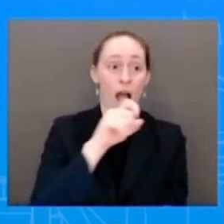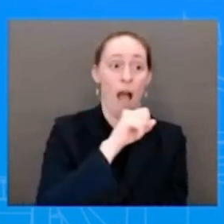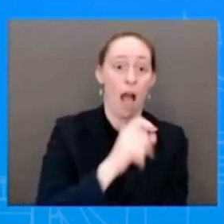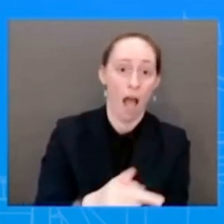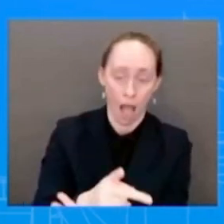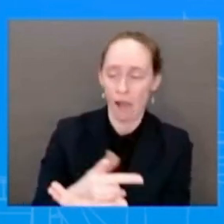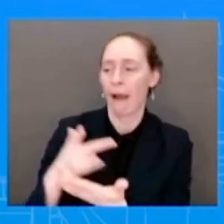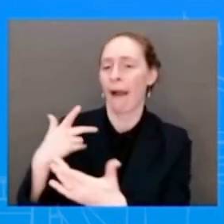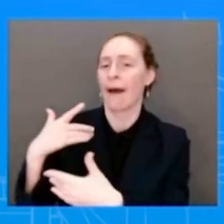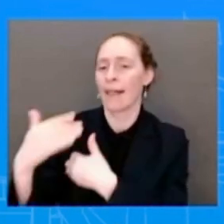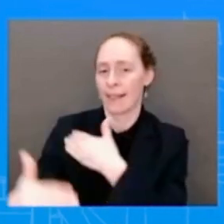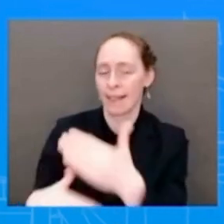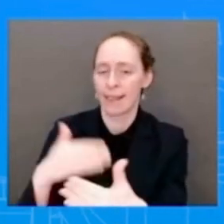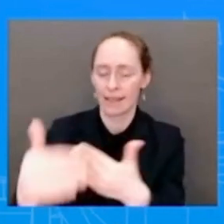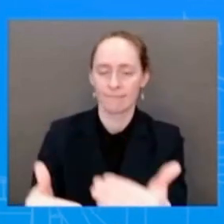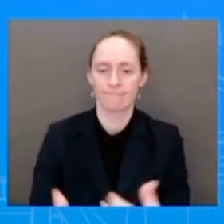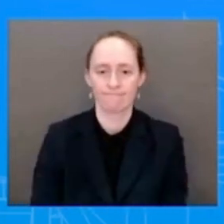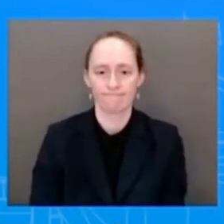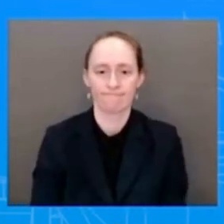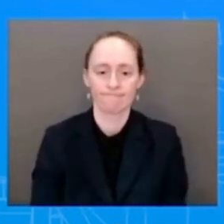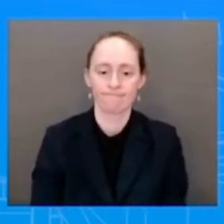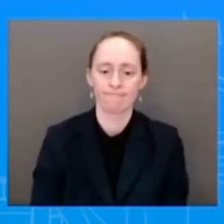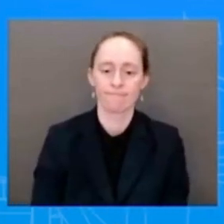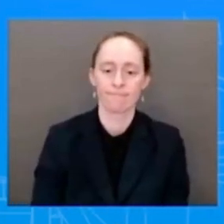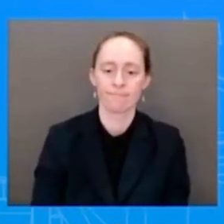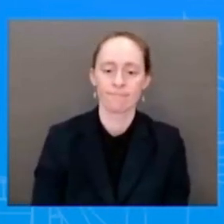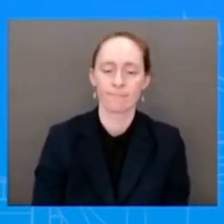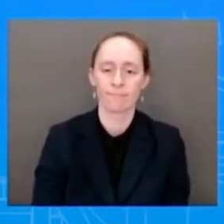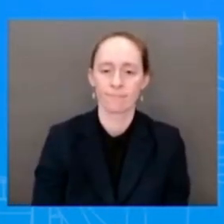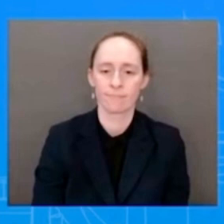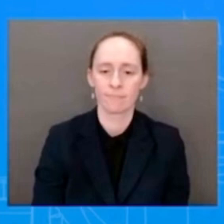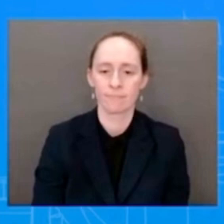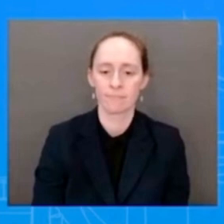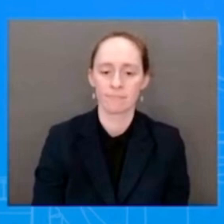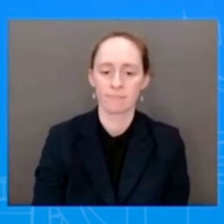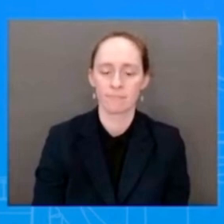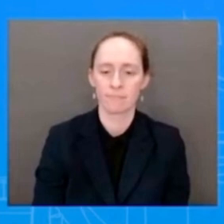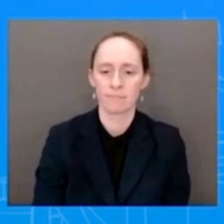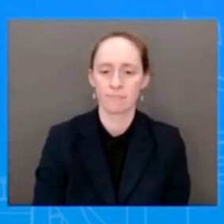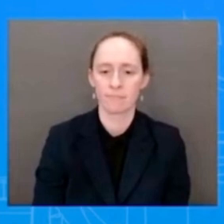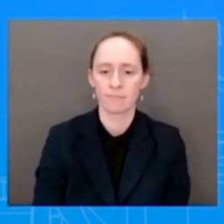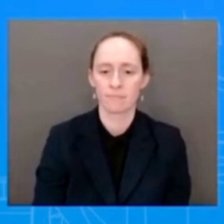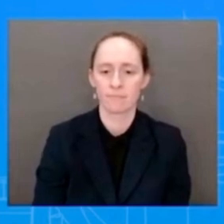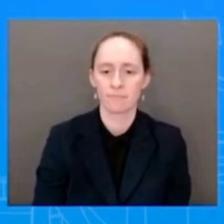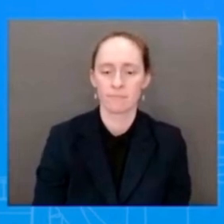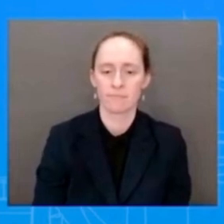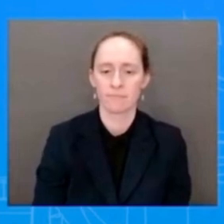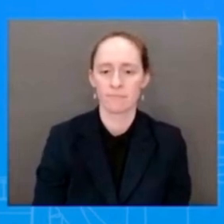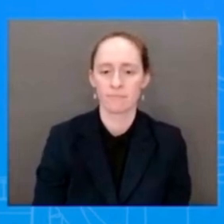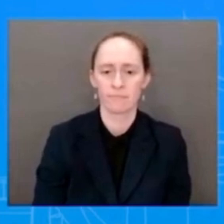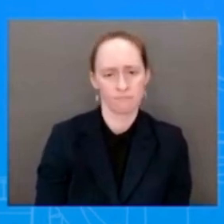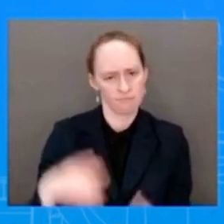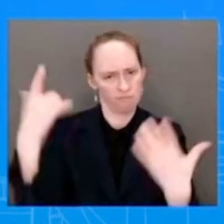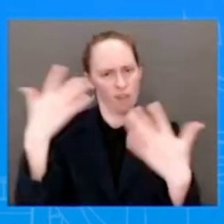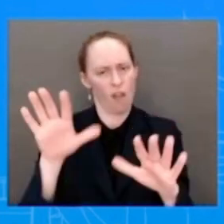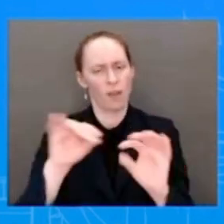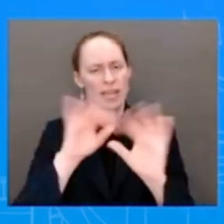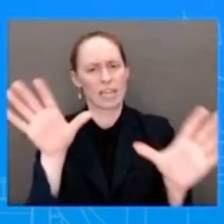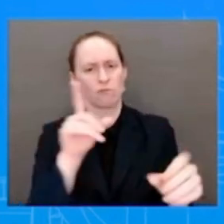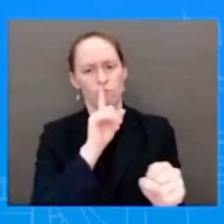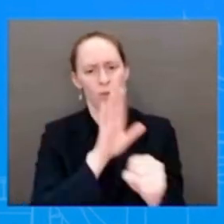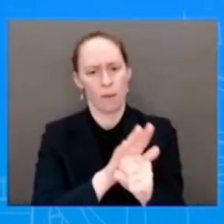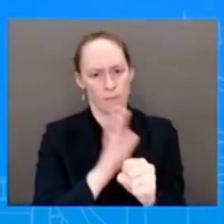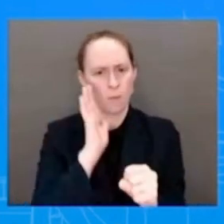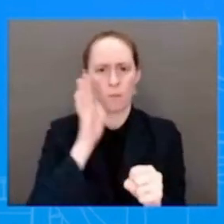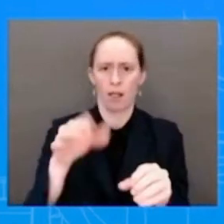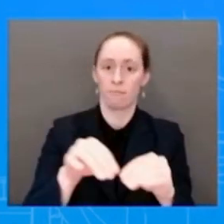correlation there. But here's the thing. The President has made a promise that he's going to have his budget on March 9th. That's what we're going to do. That's